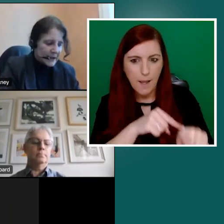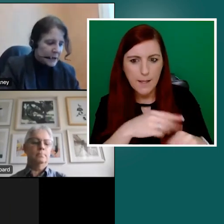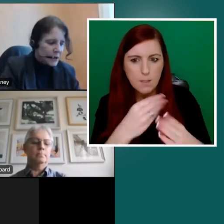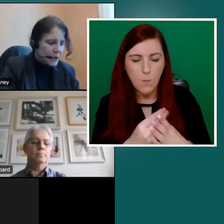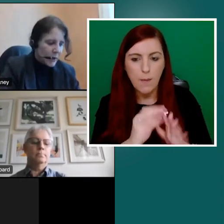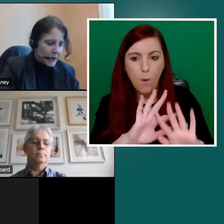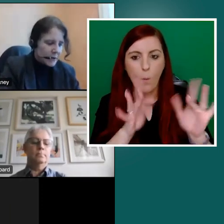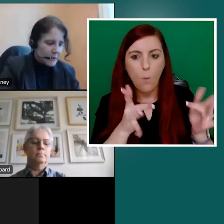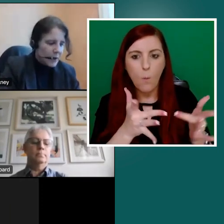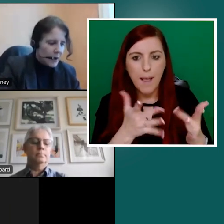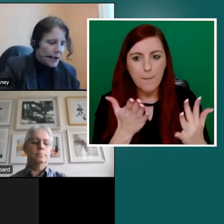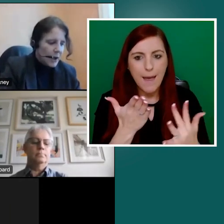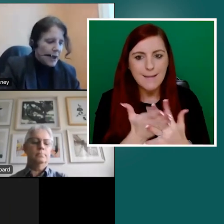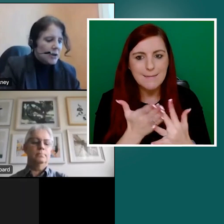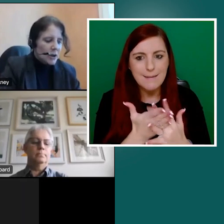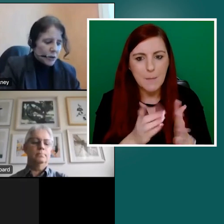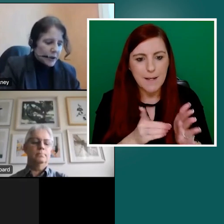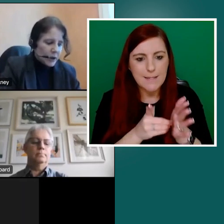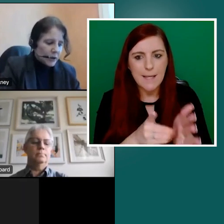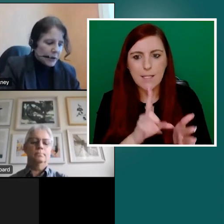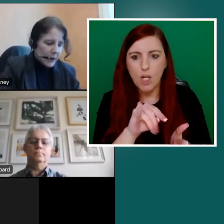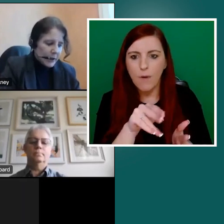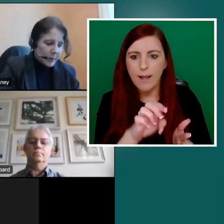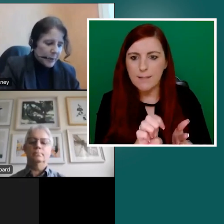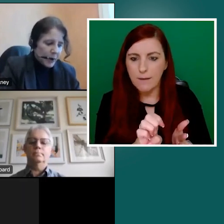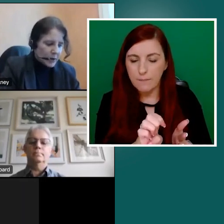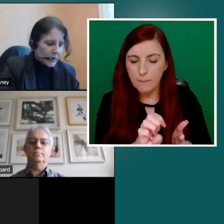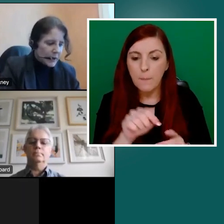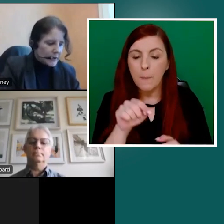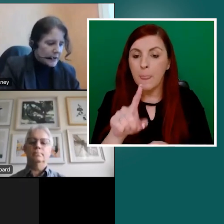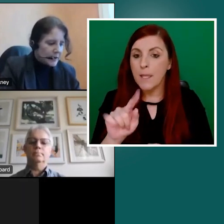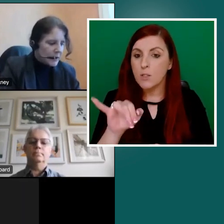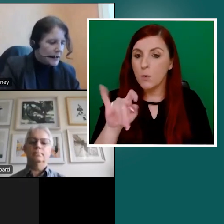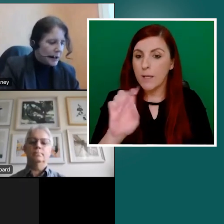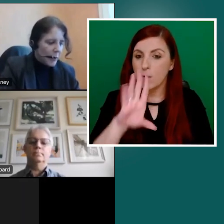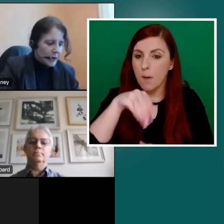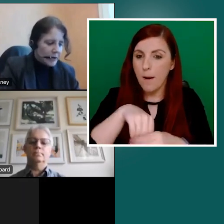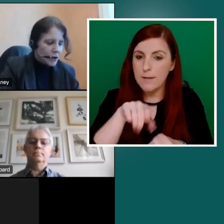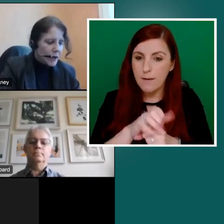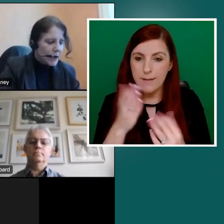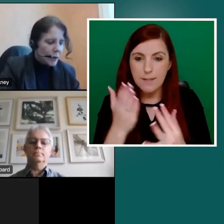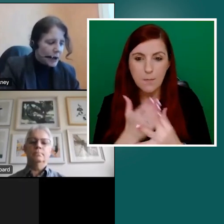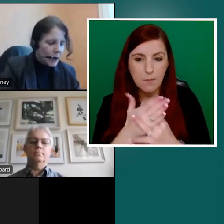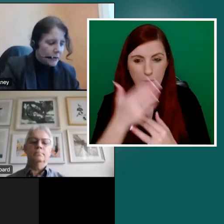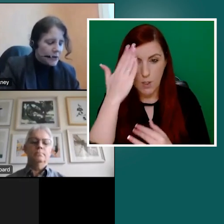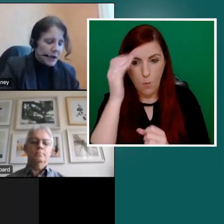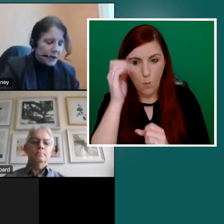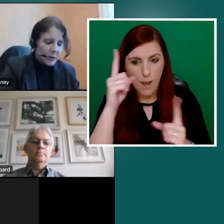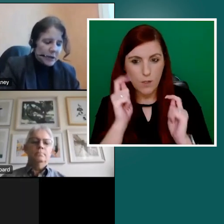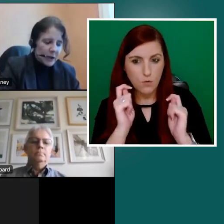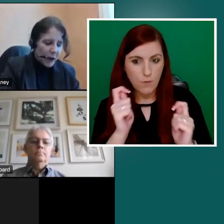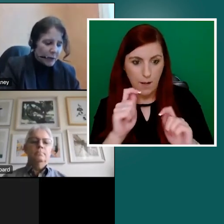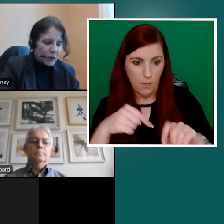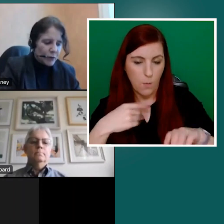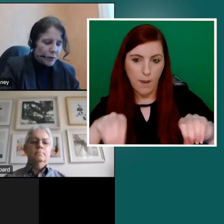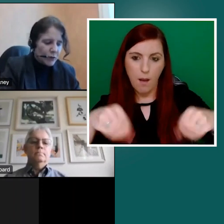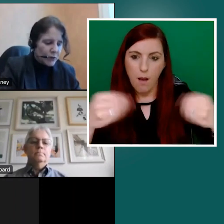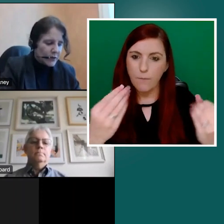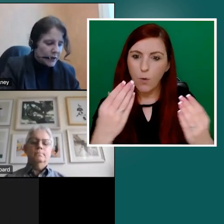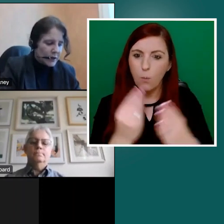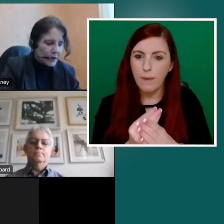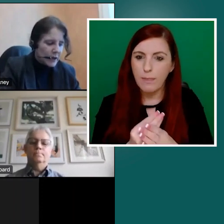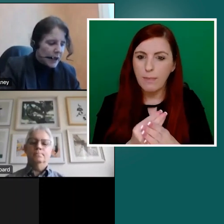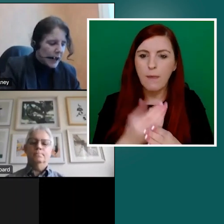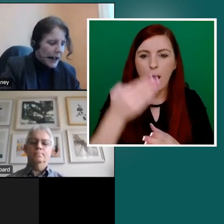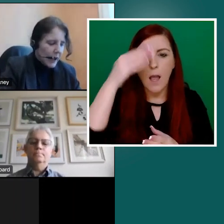Accessibility Directive. The toolkit will likely be part of the accessibility awareness training we offer together with the Irish Computer